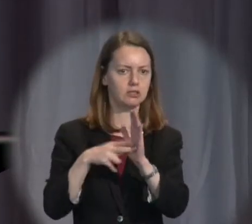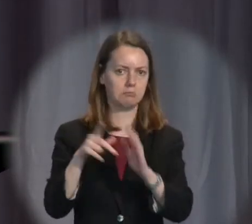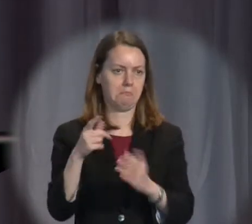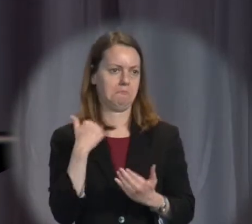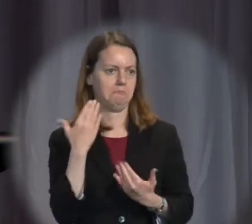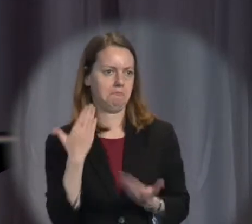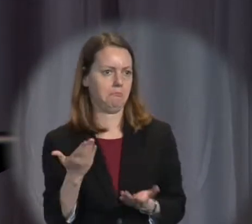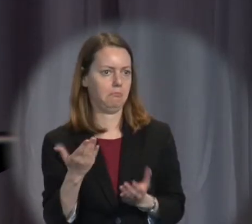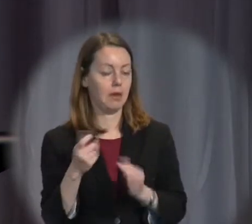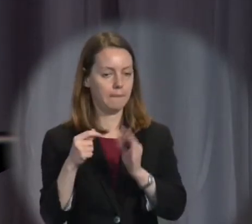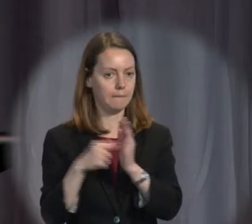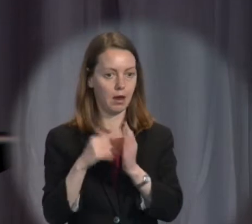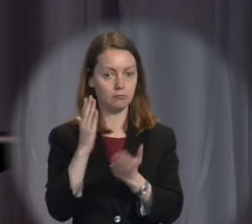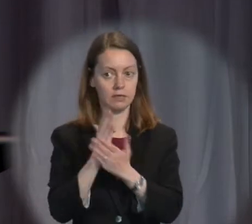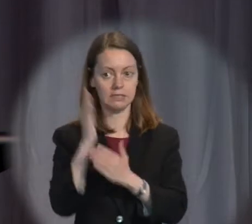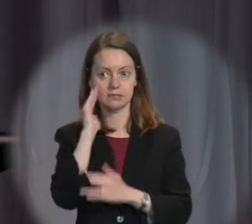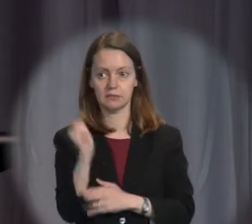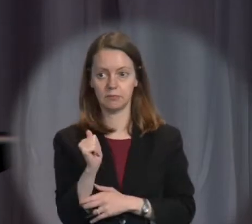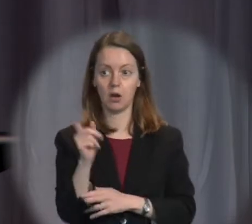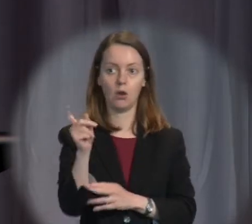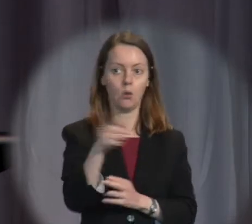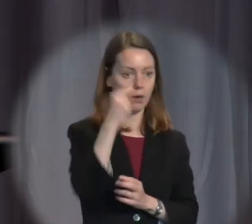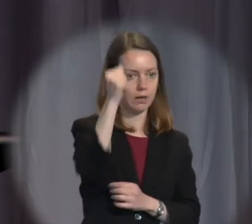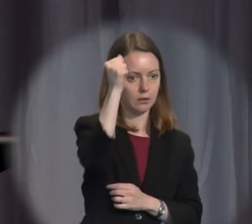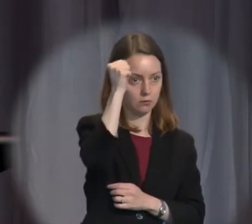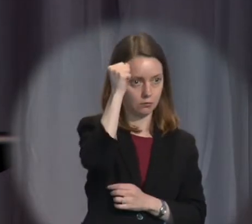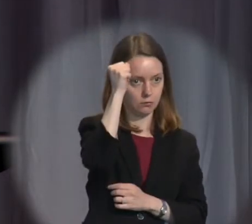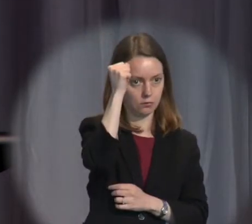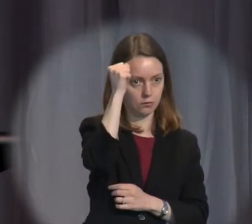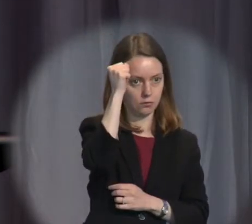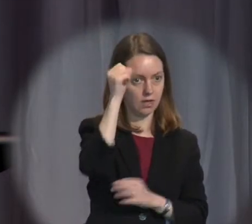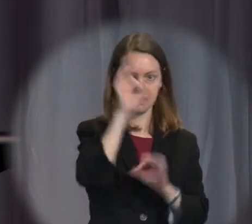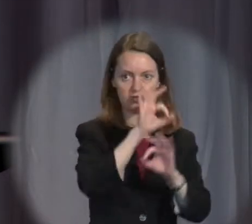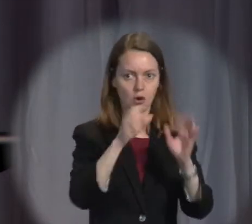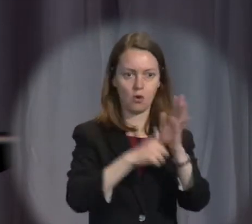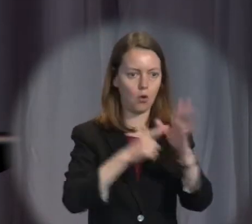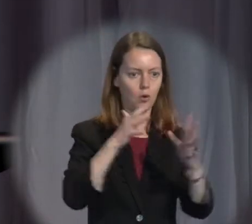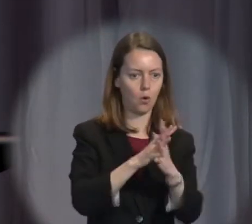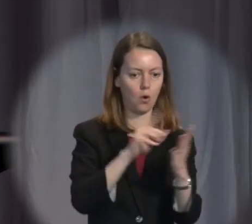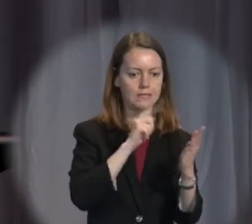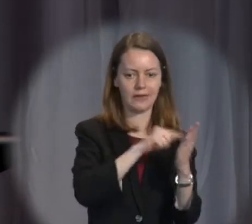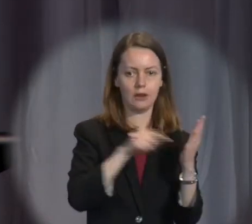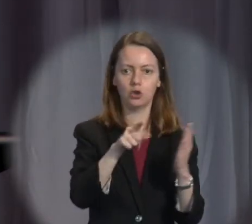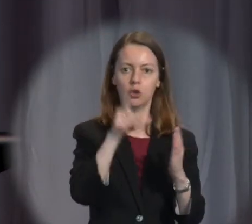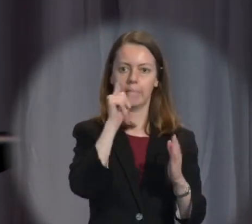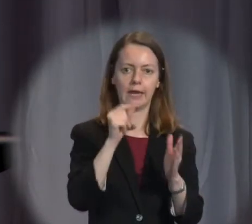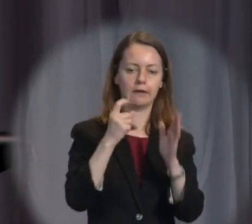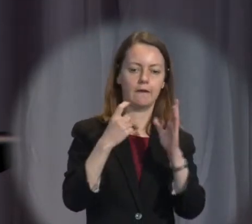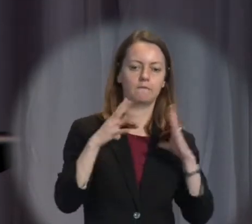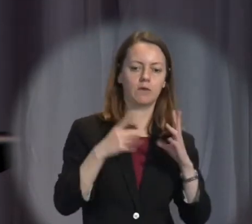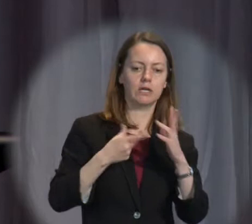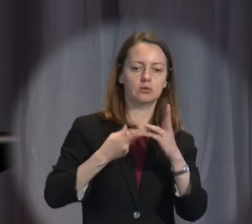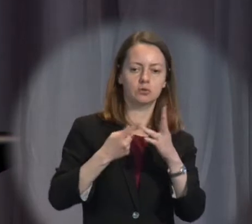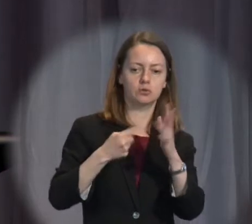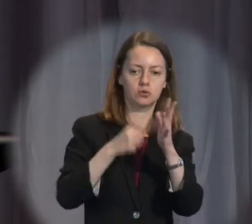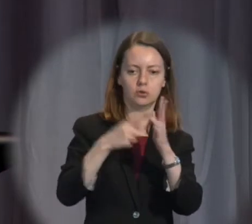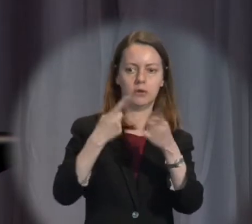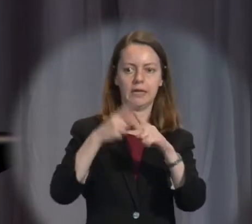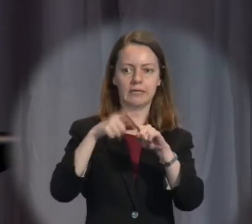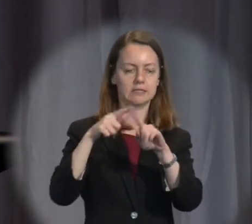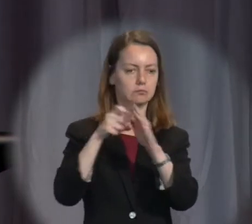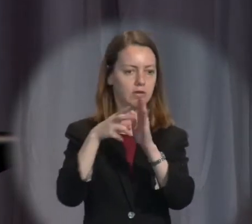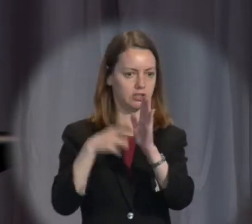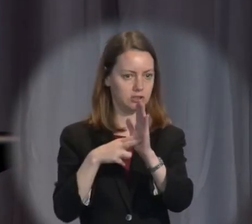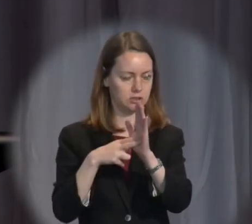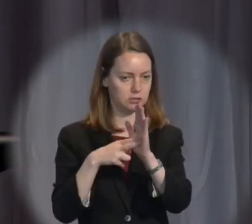her, it doesn't matter. But we know that in fact there is no right to freedom of expression in the Constitution. There's an